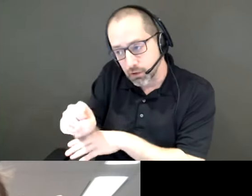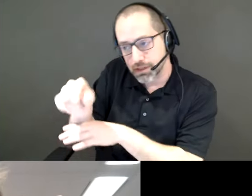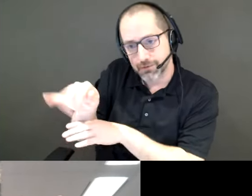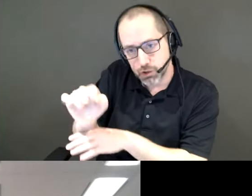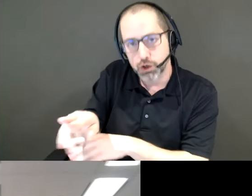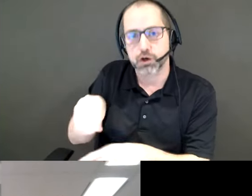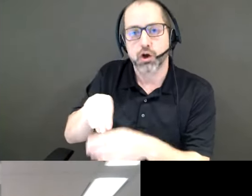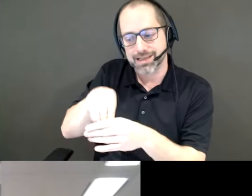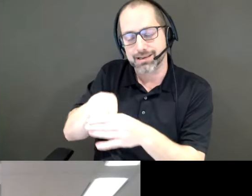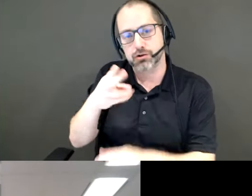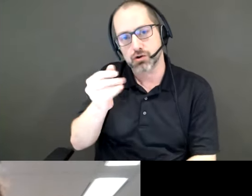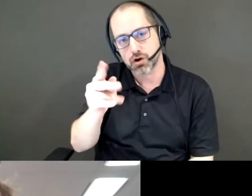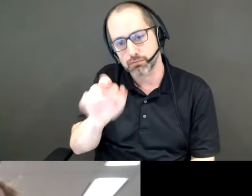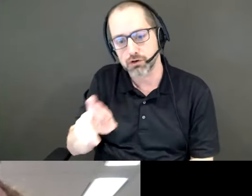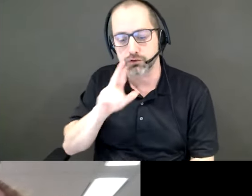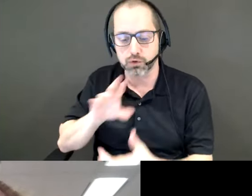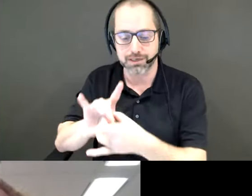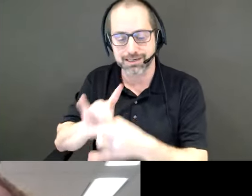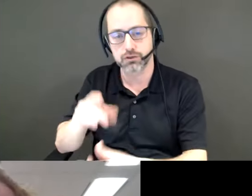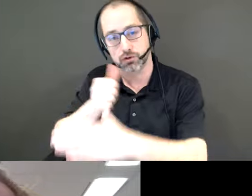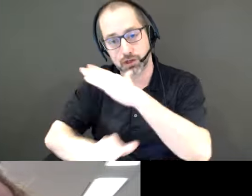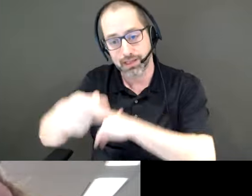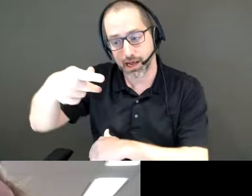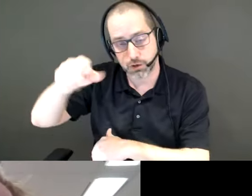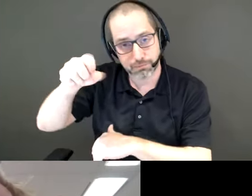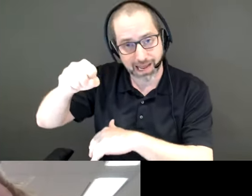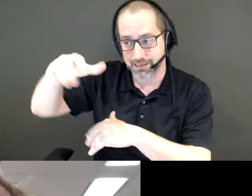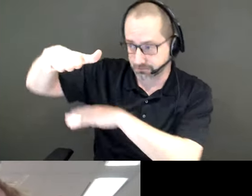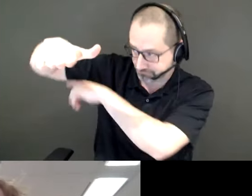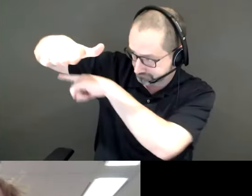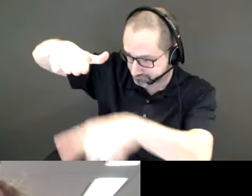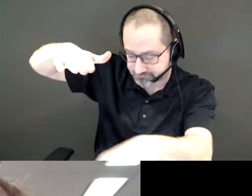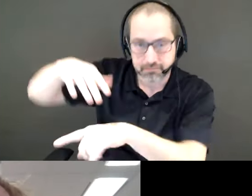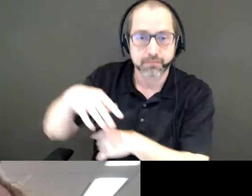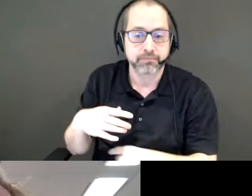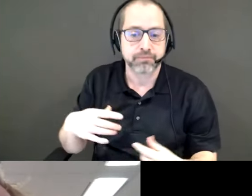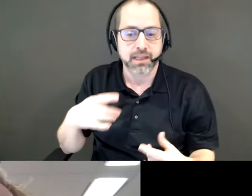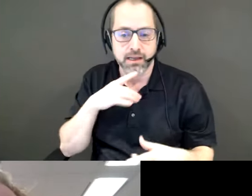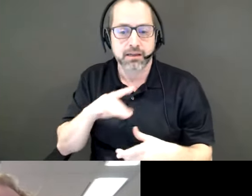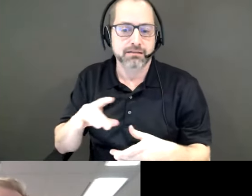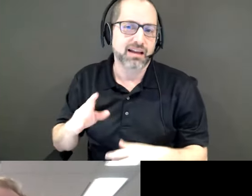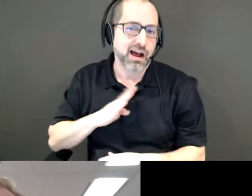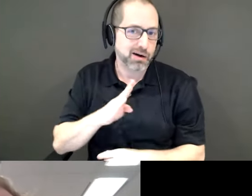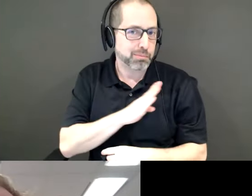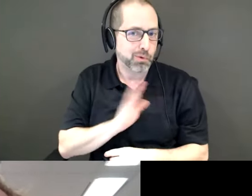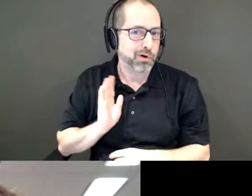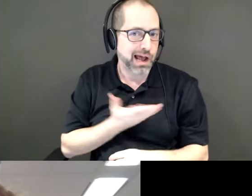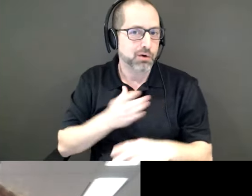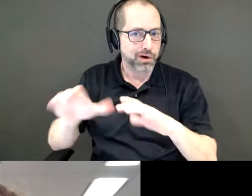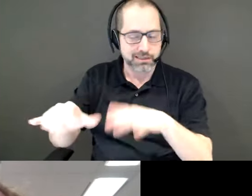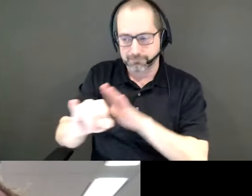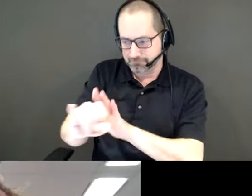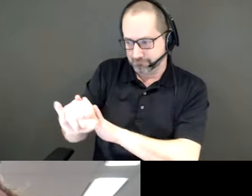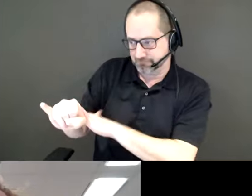So the connections on the underpasses sort of identified by the board of our organization as like a key